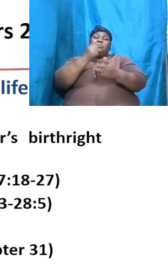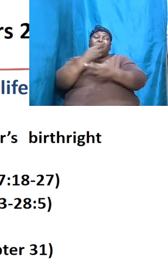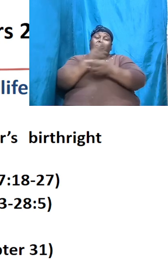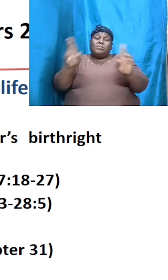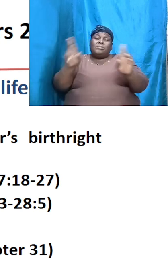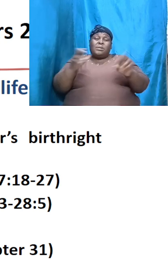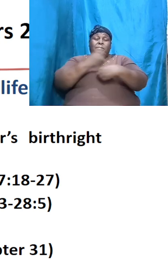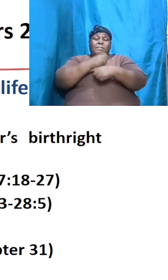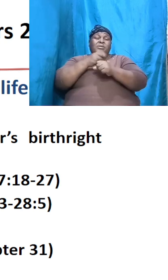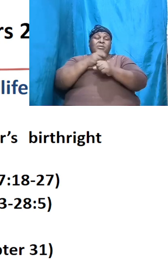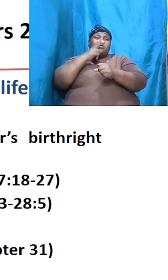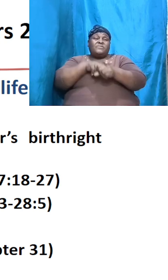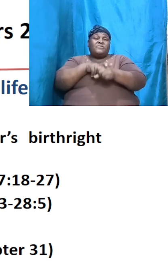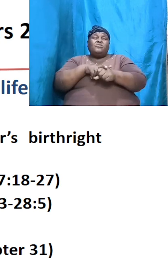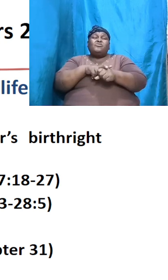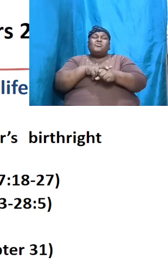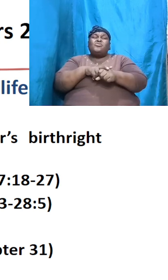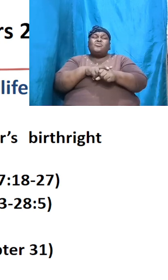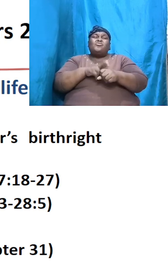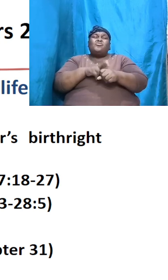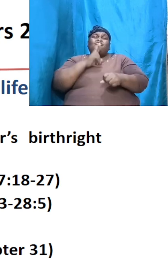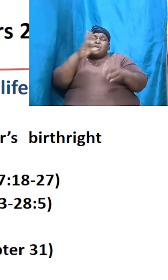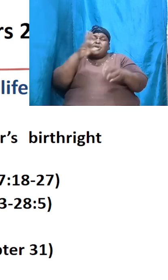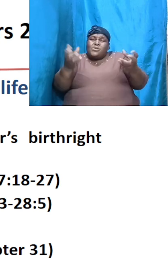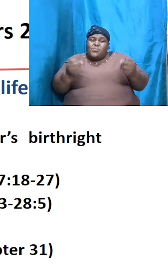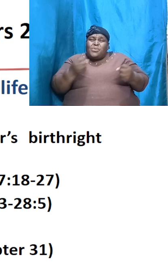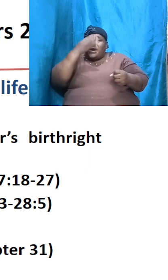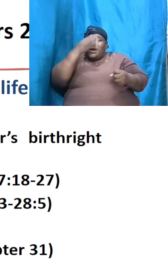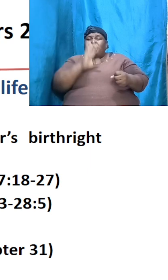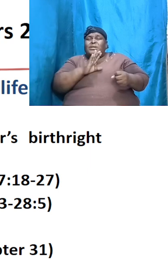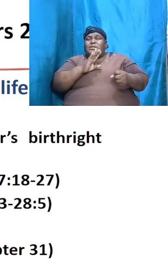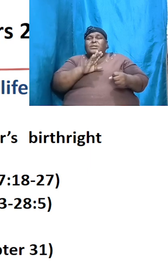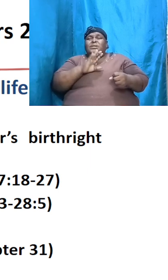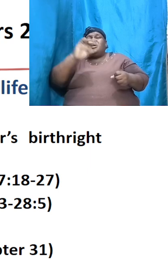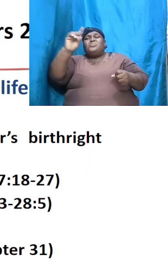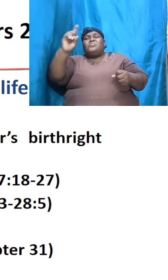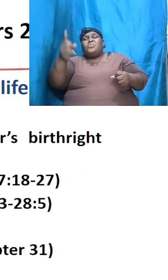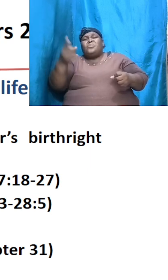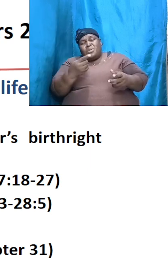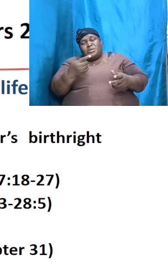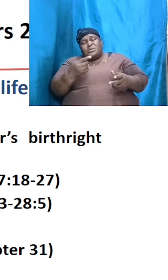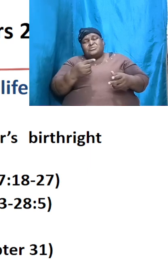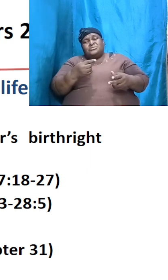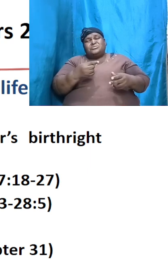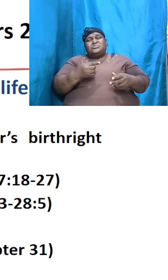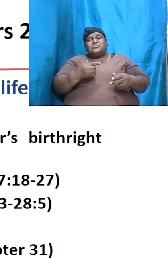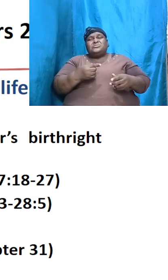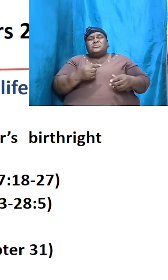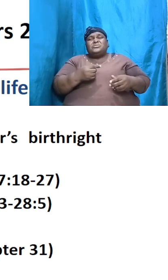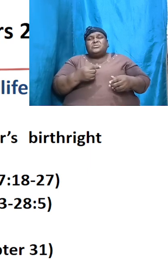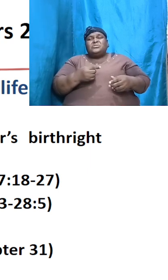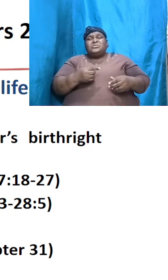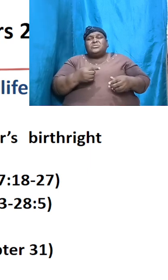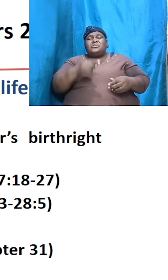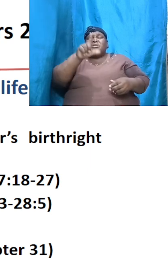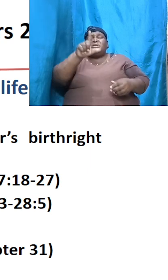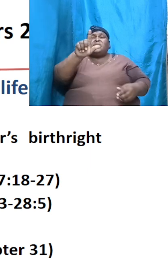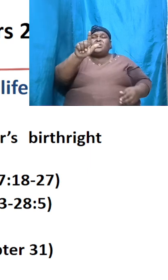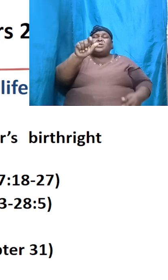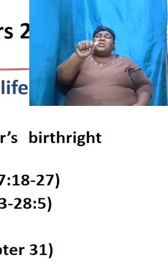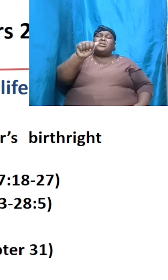he really was pursuing God but once he reached over according in chapter 31 once he reached to Laban